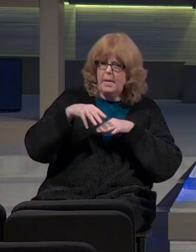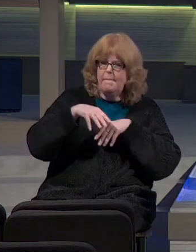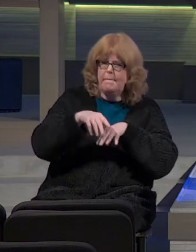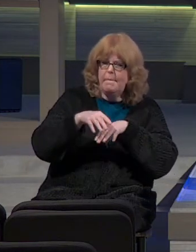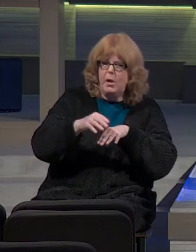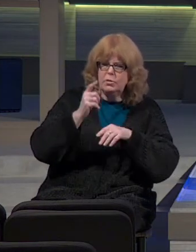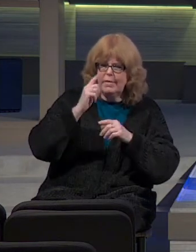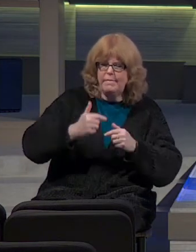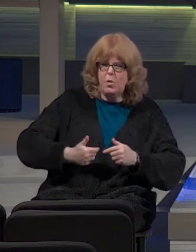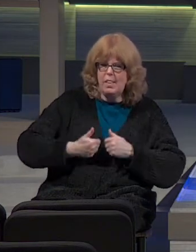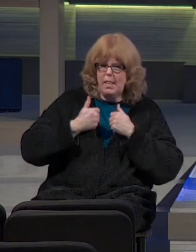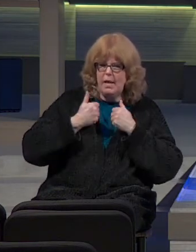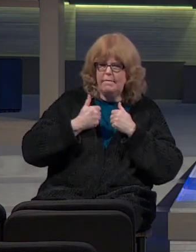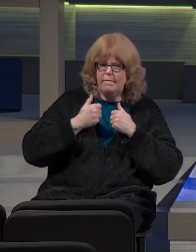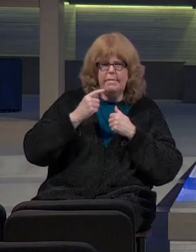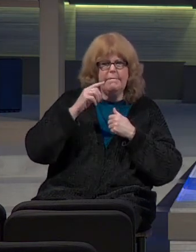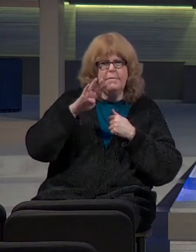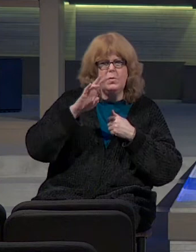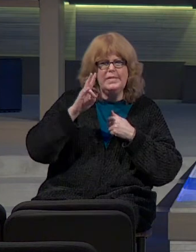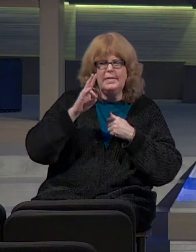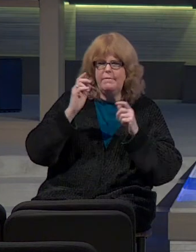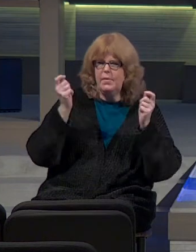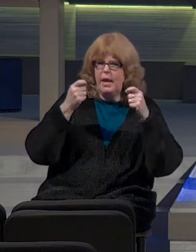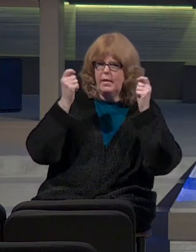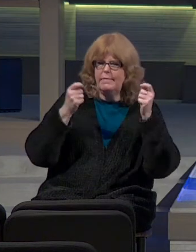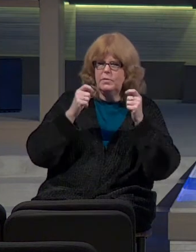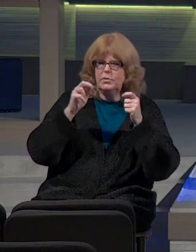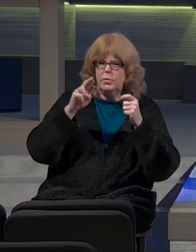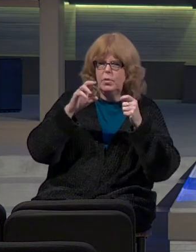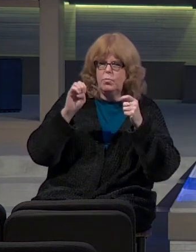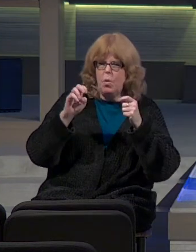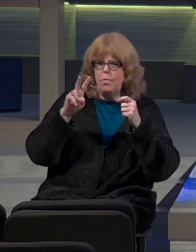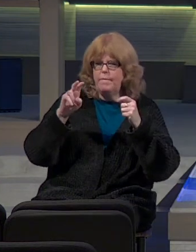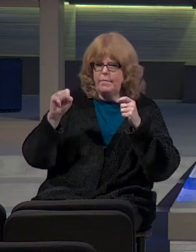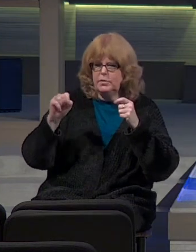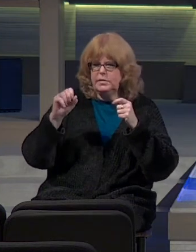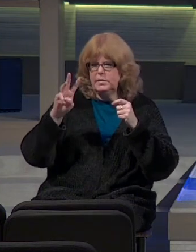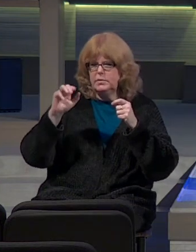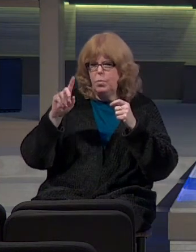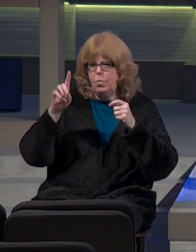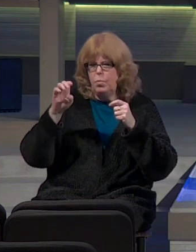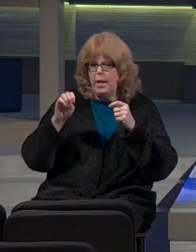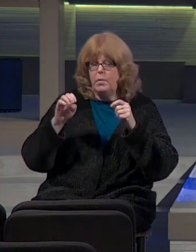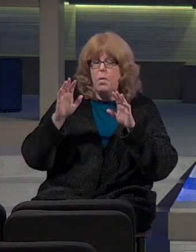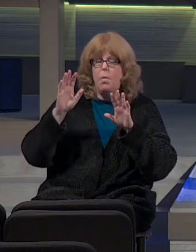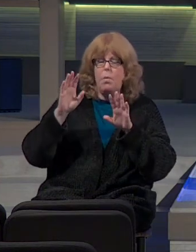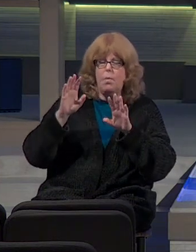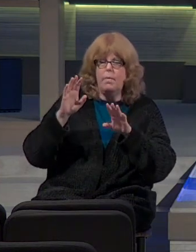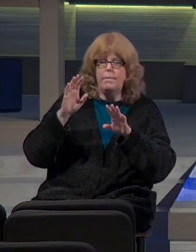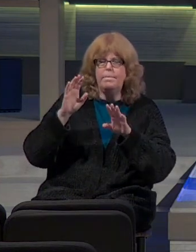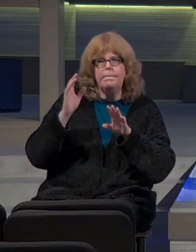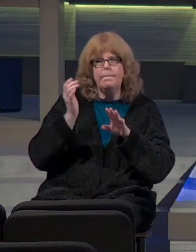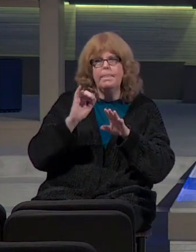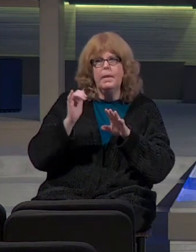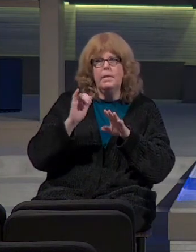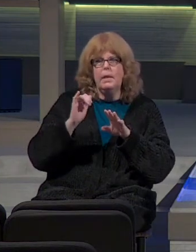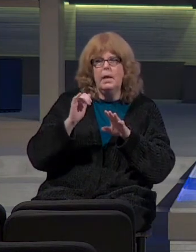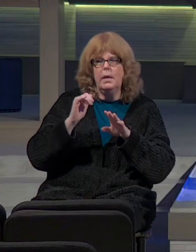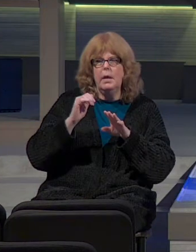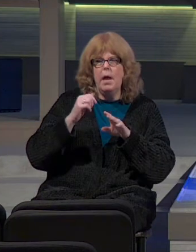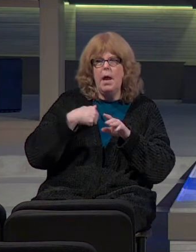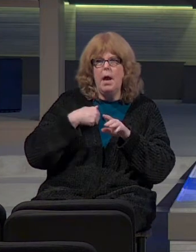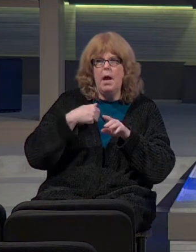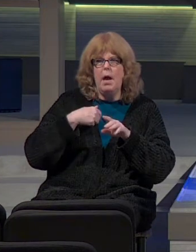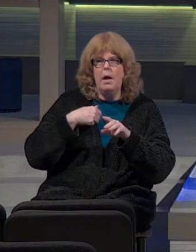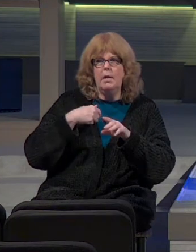right about now. And this is about the 47th anniversary of Roe versus Wade being handed down. Oh yeah, by the way, that's like, I'm a September